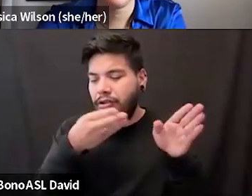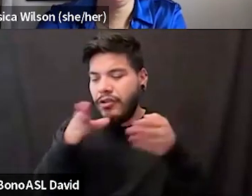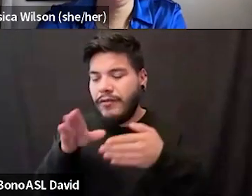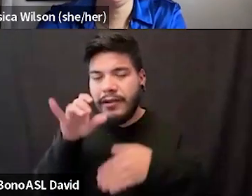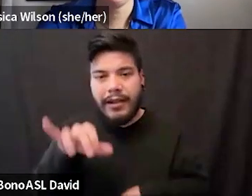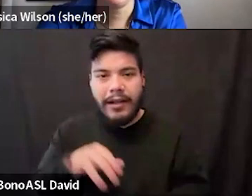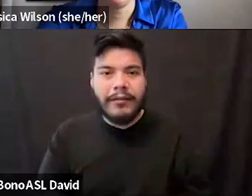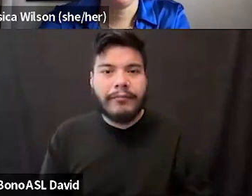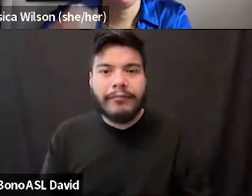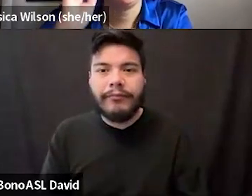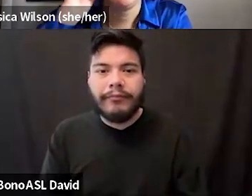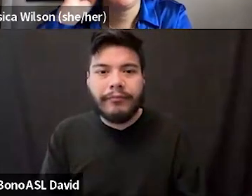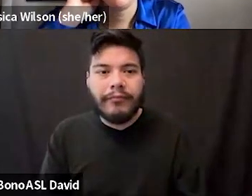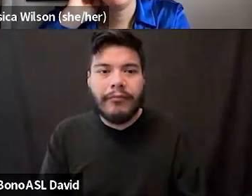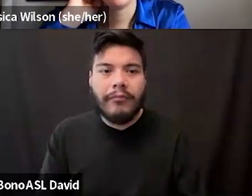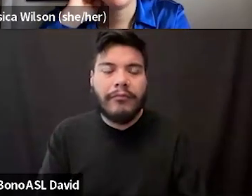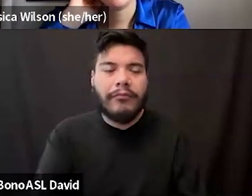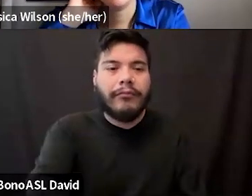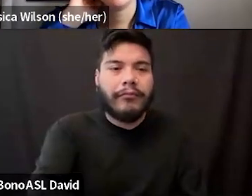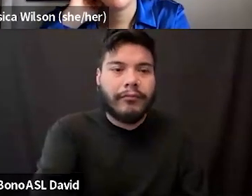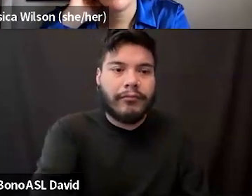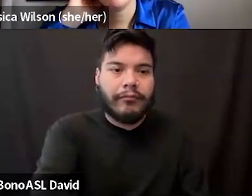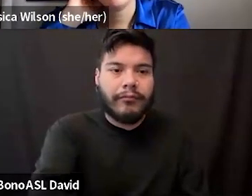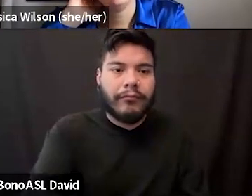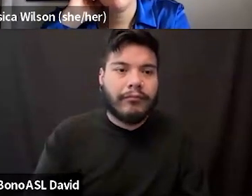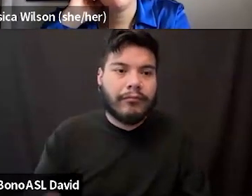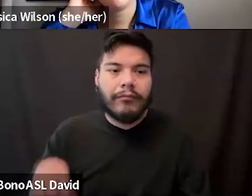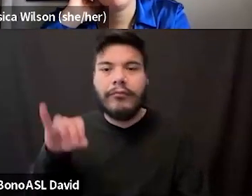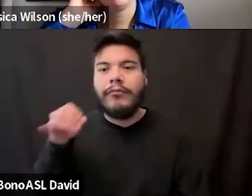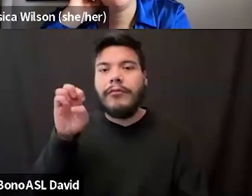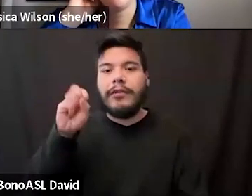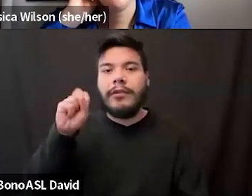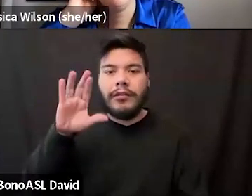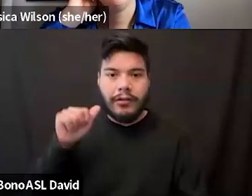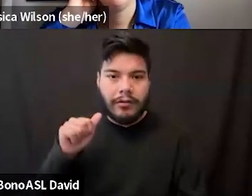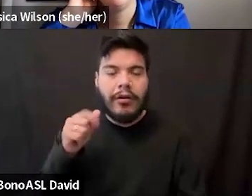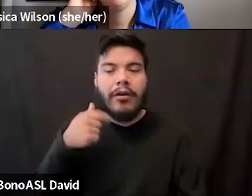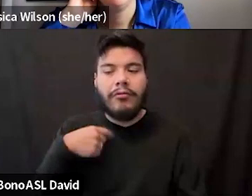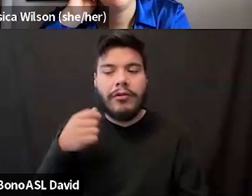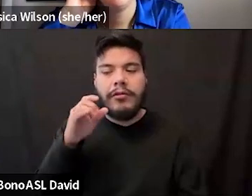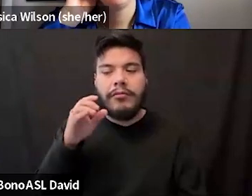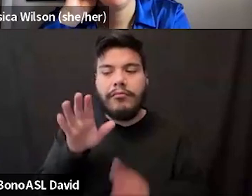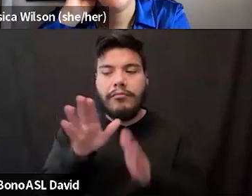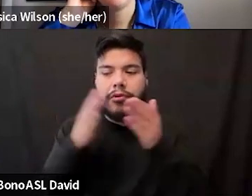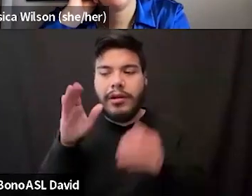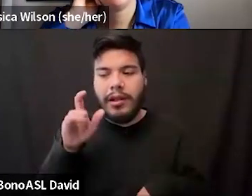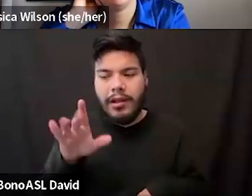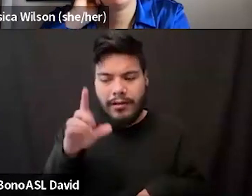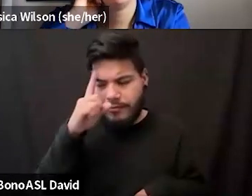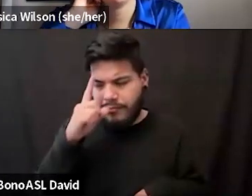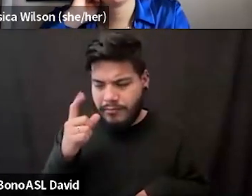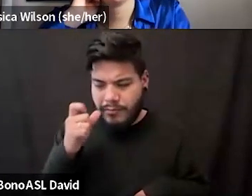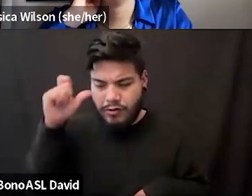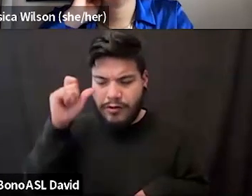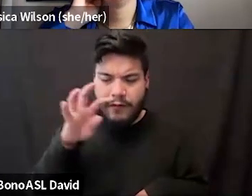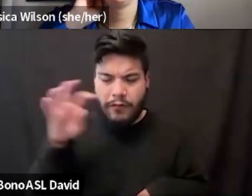I was at a book club for maybe like 40 women yesterday. And I think only